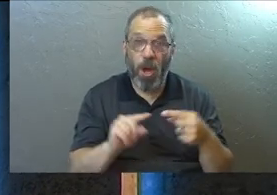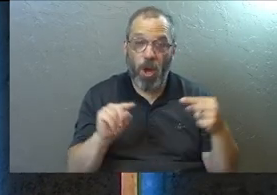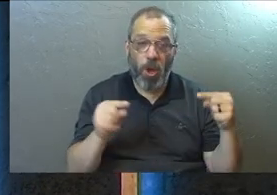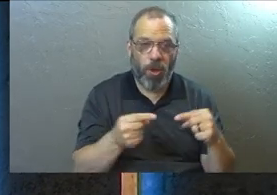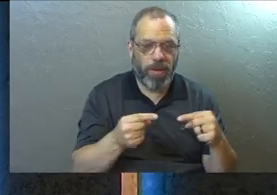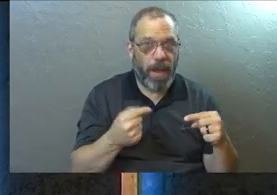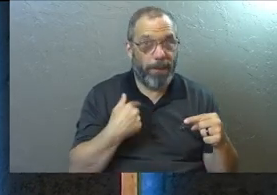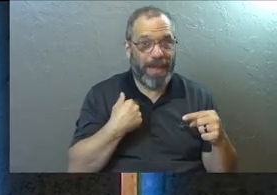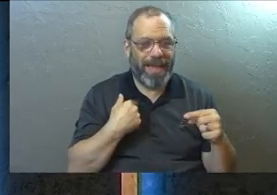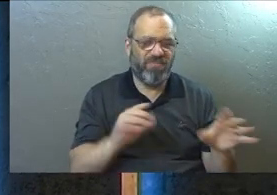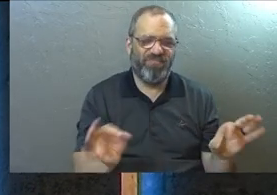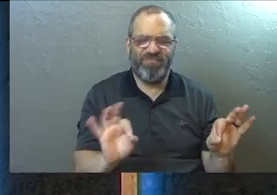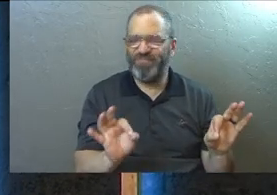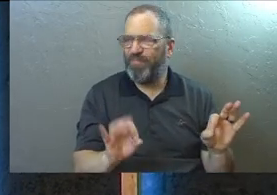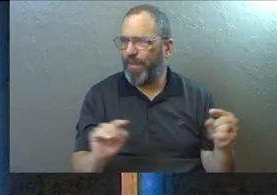hurt.